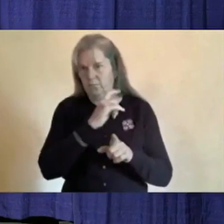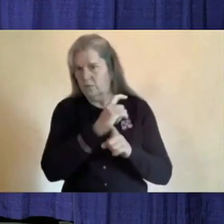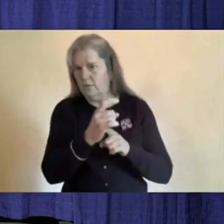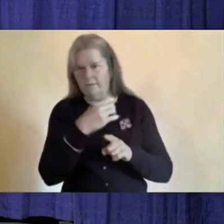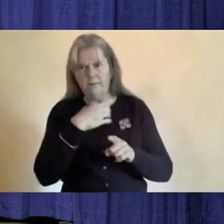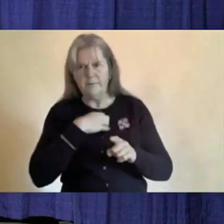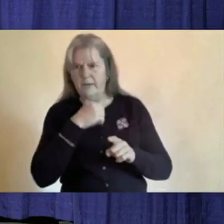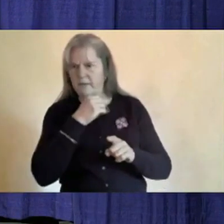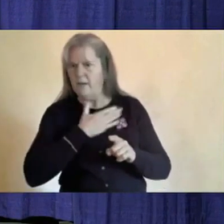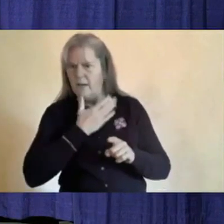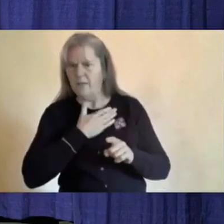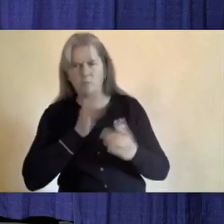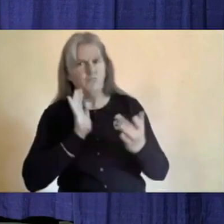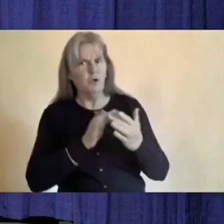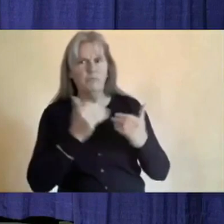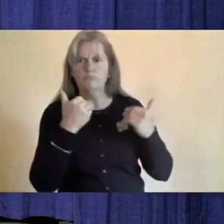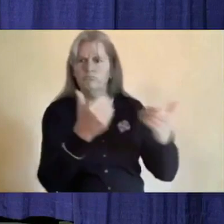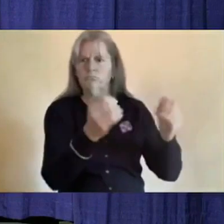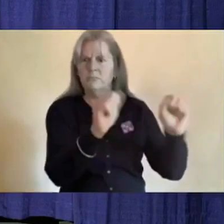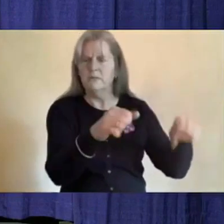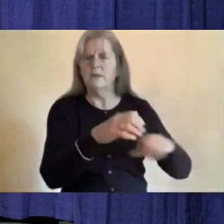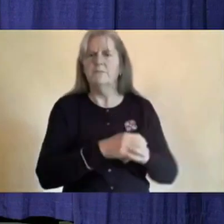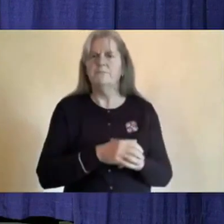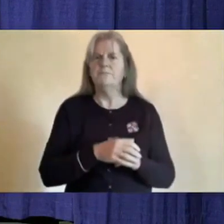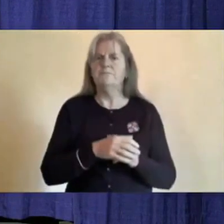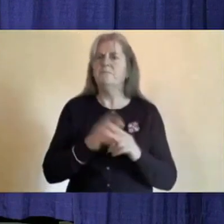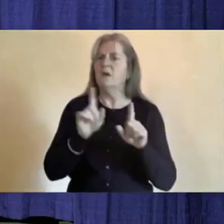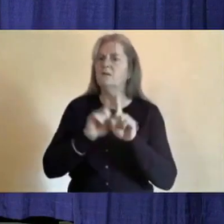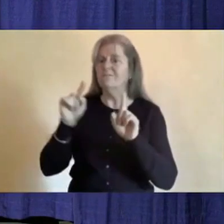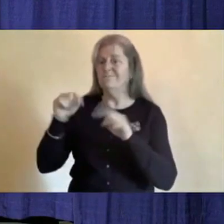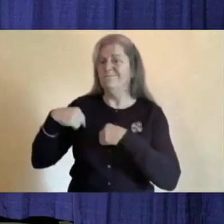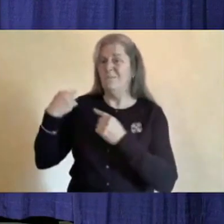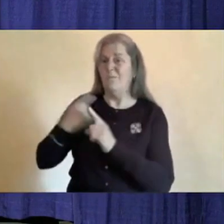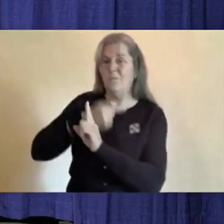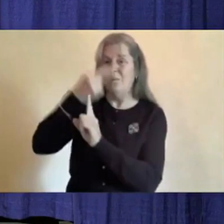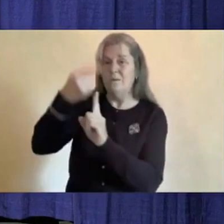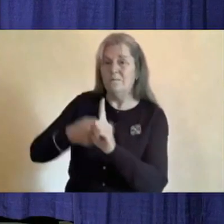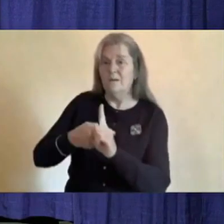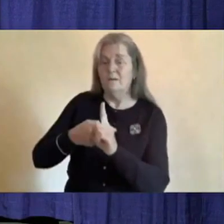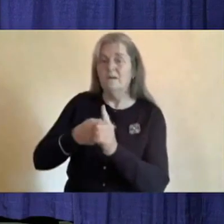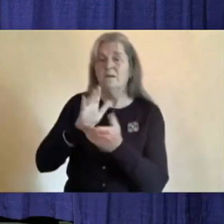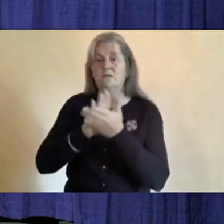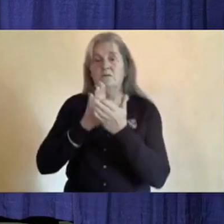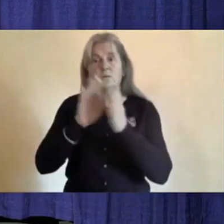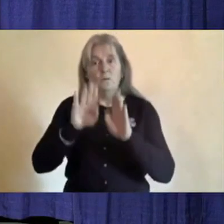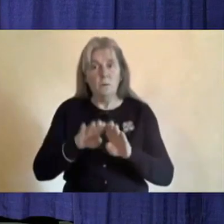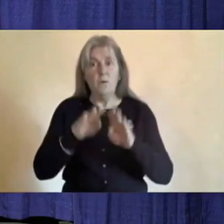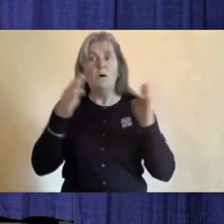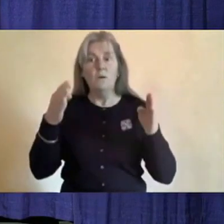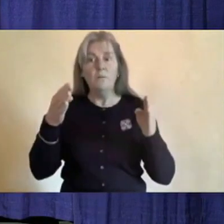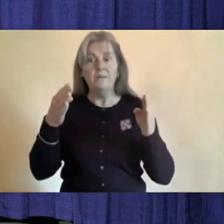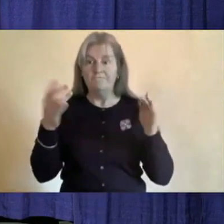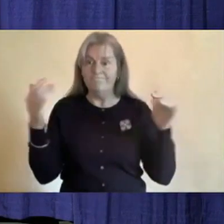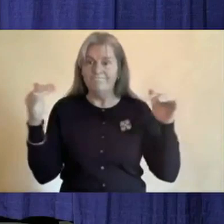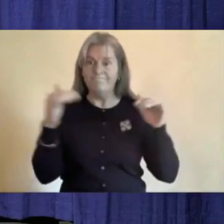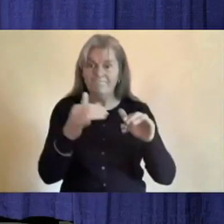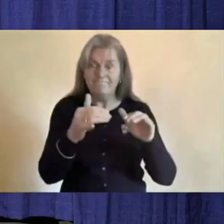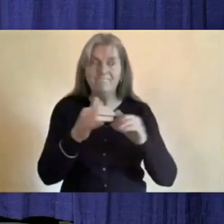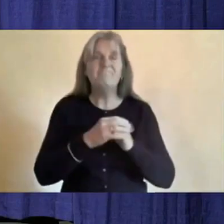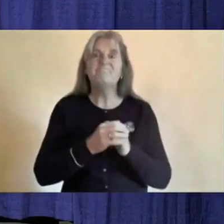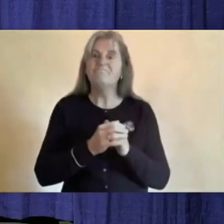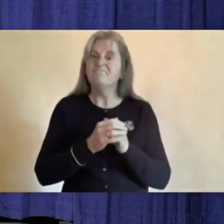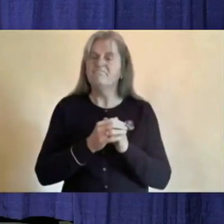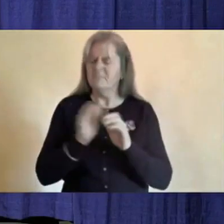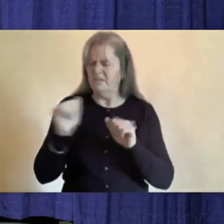It has now also been a month since students returned to UConn schools. The last few